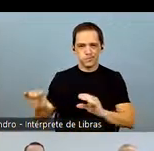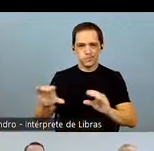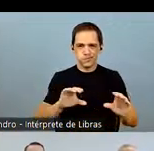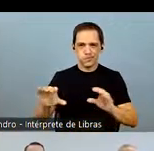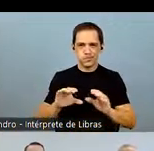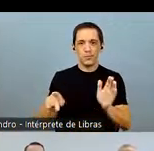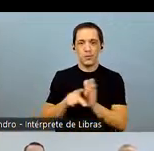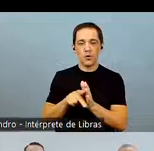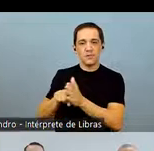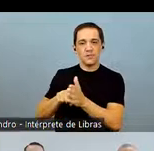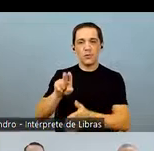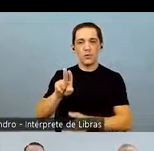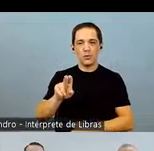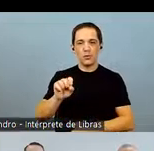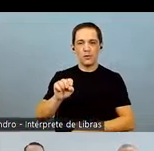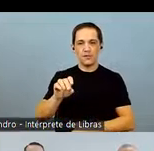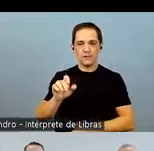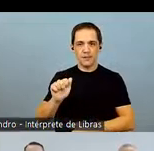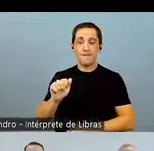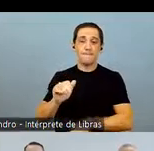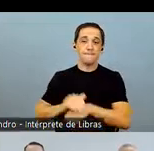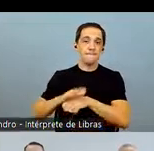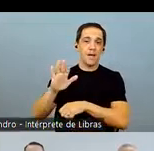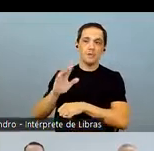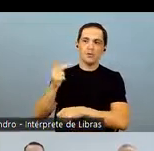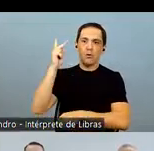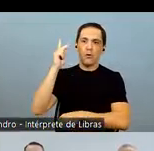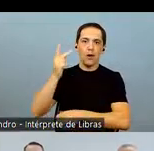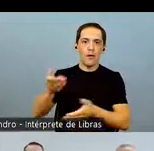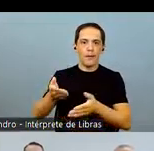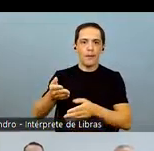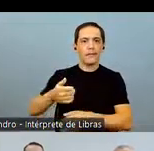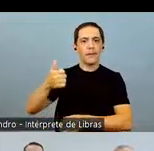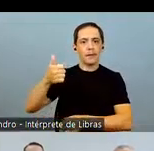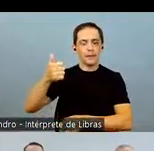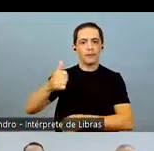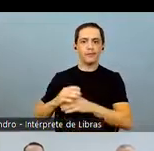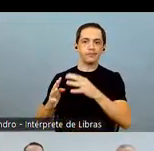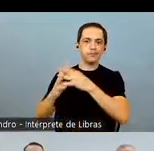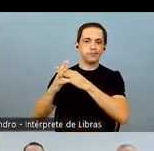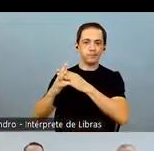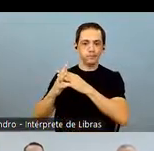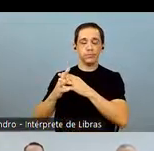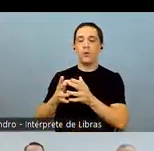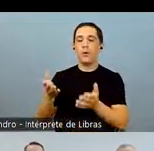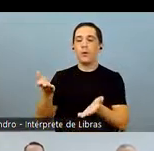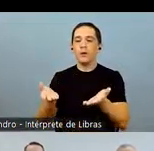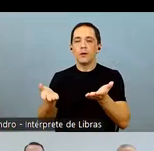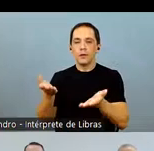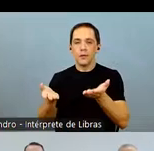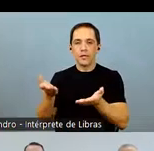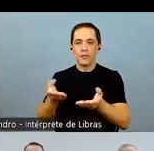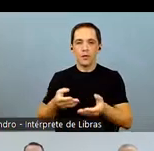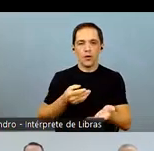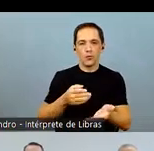124.1 million bales, according to USDA estimates, which is the highest